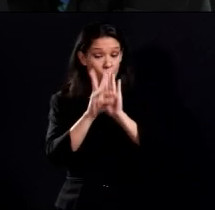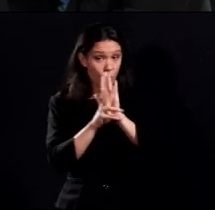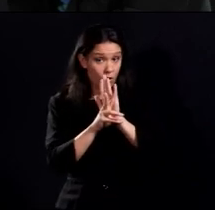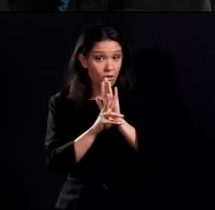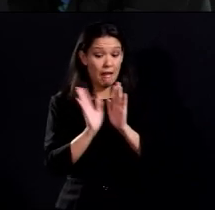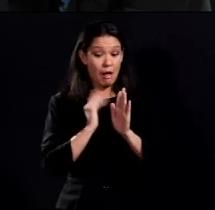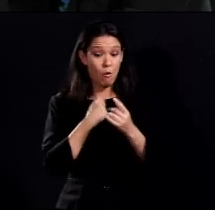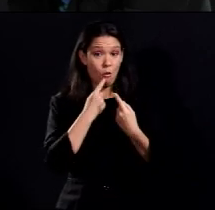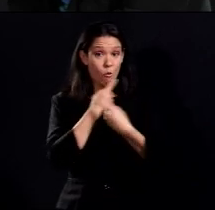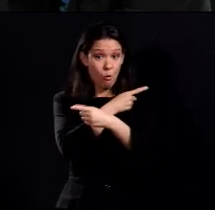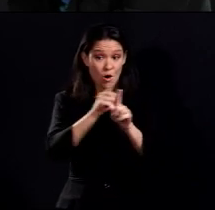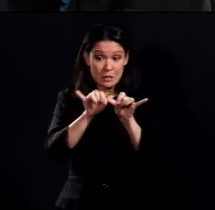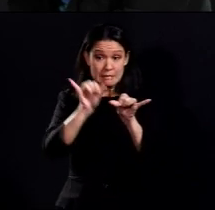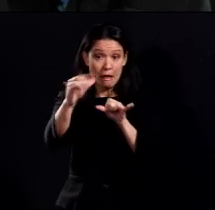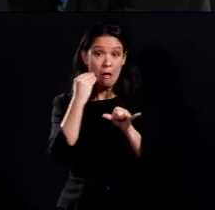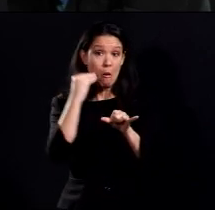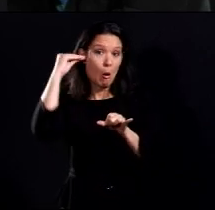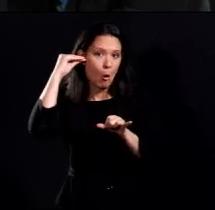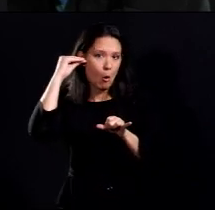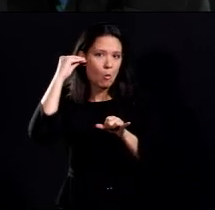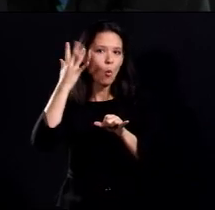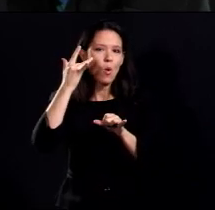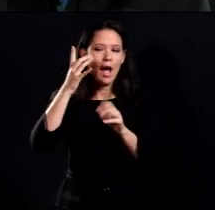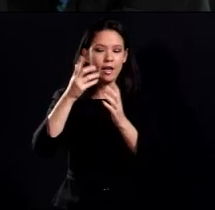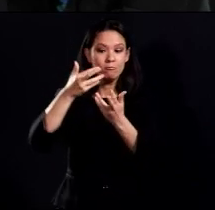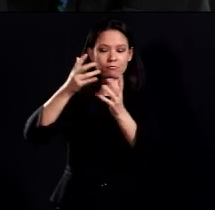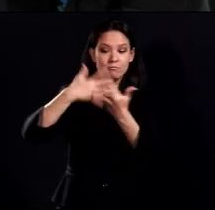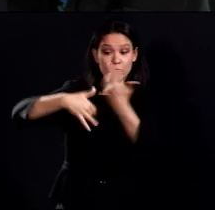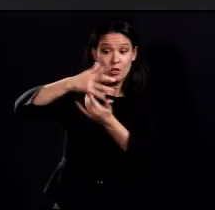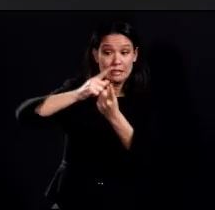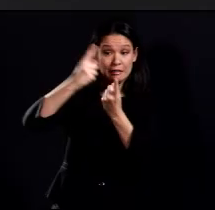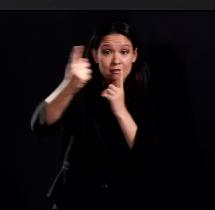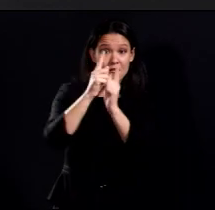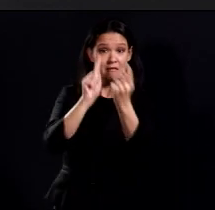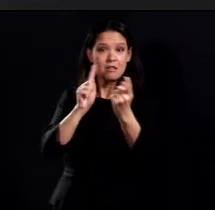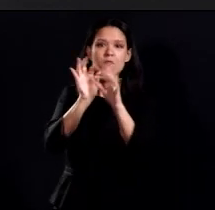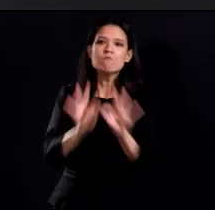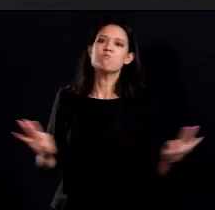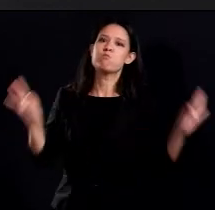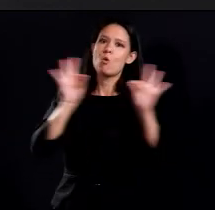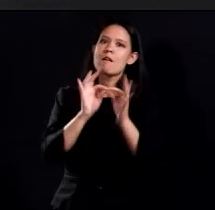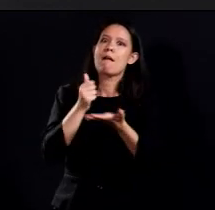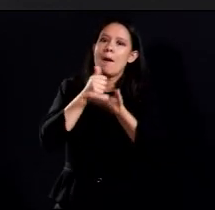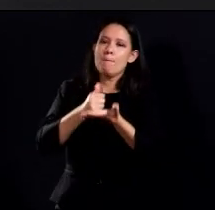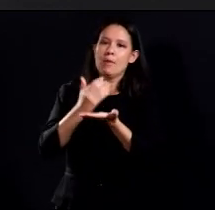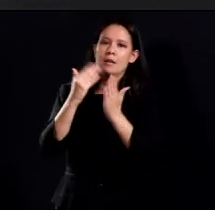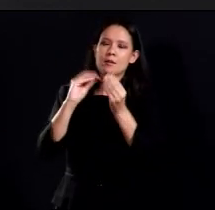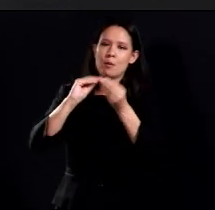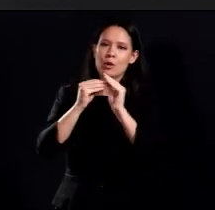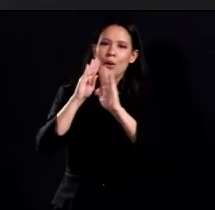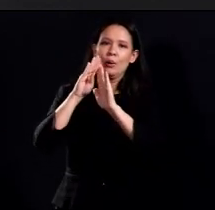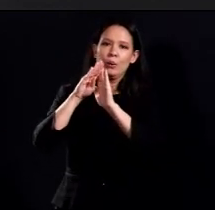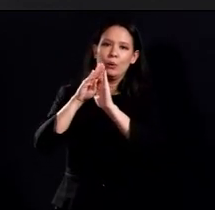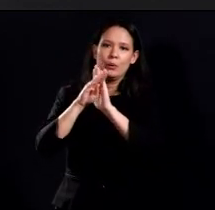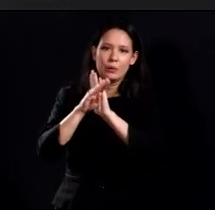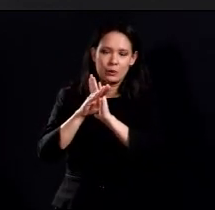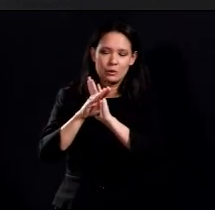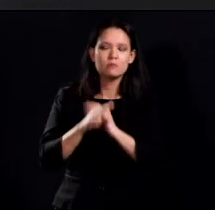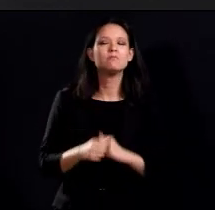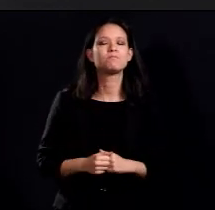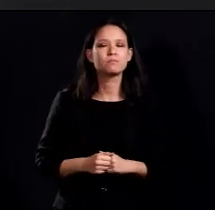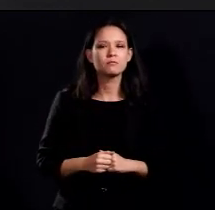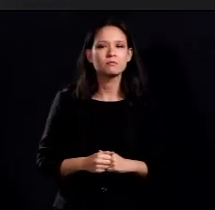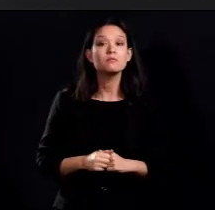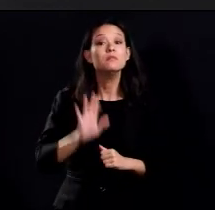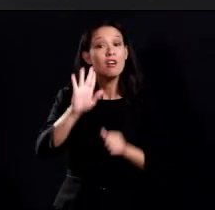stay-at-home social distancing is helping and what we might see. So before we dig into that, I want to give you a quick brief